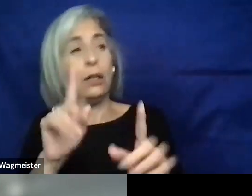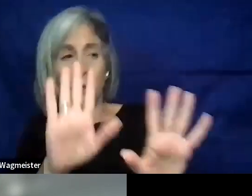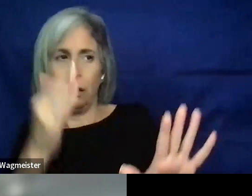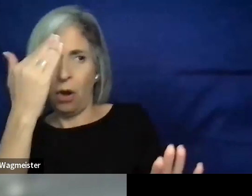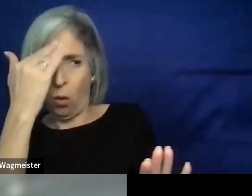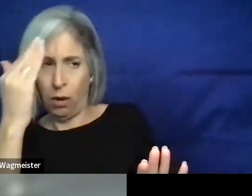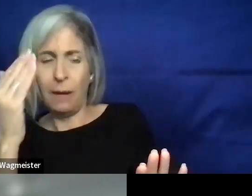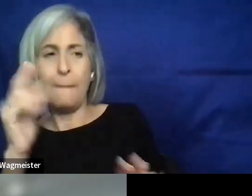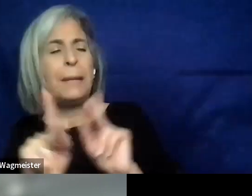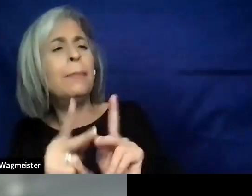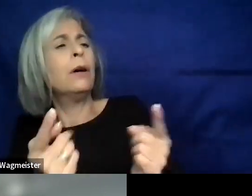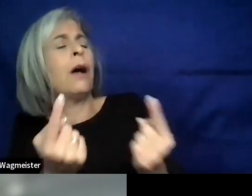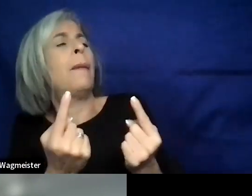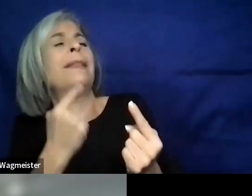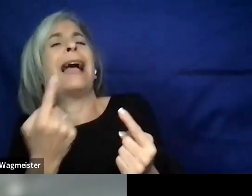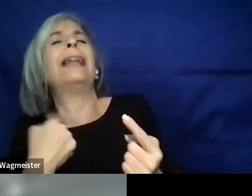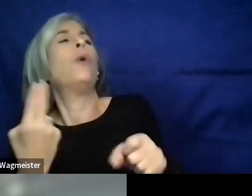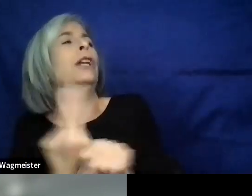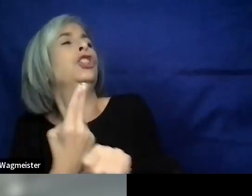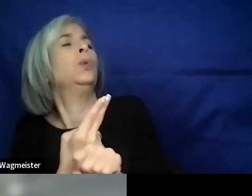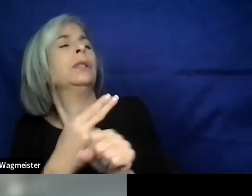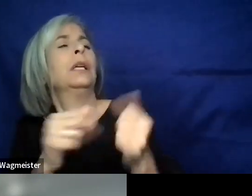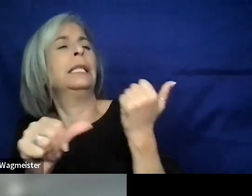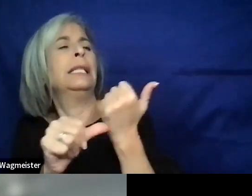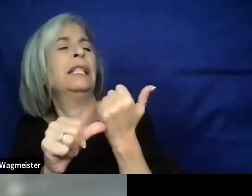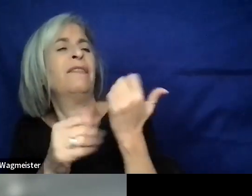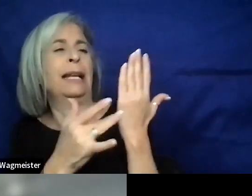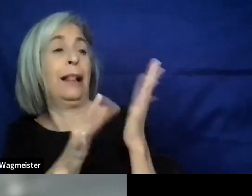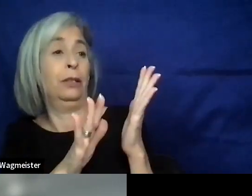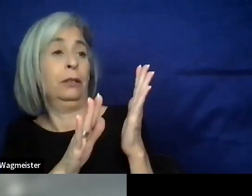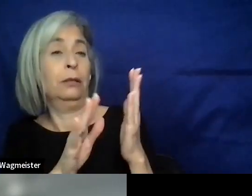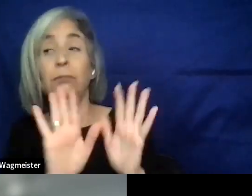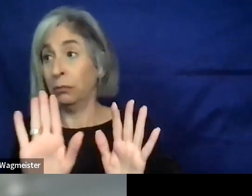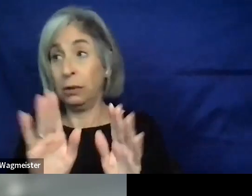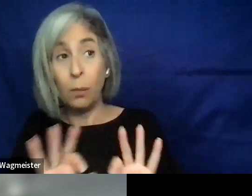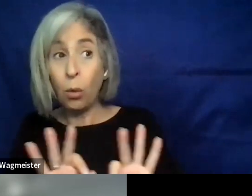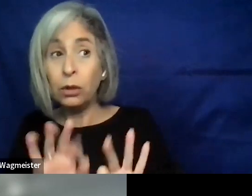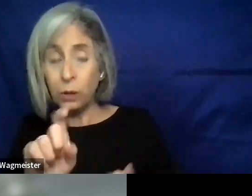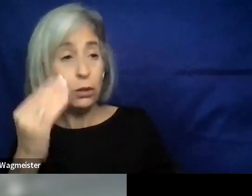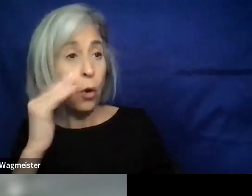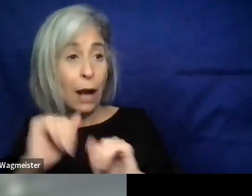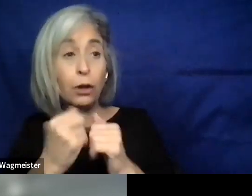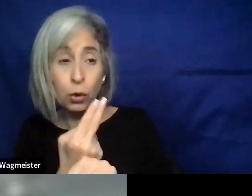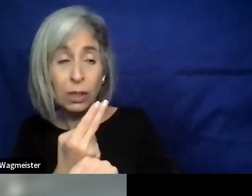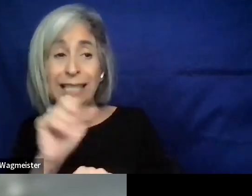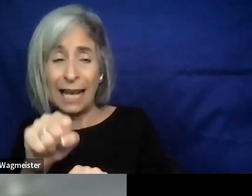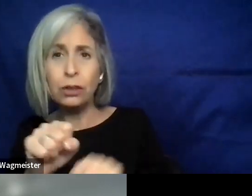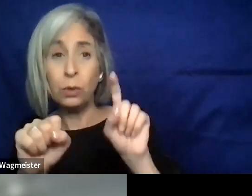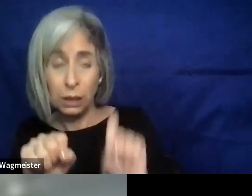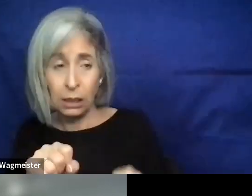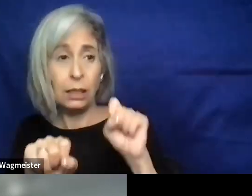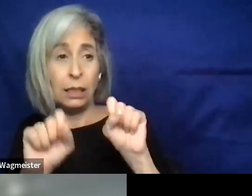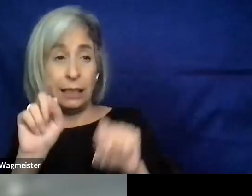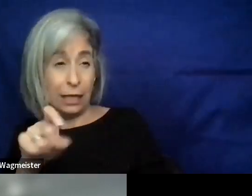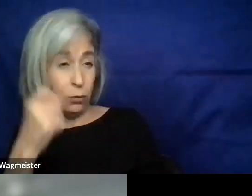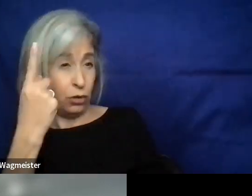people come in and they say, well, I know how to use assistive technology. It's important. We do need to know how to use assistive technology. We do need to understand that user